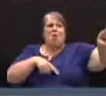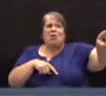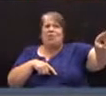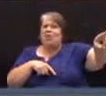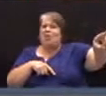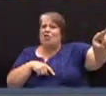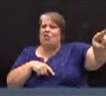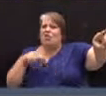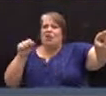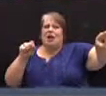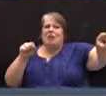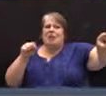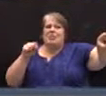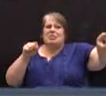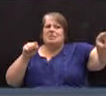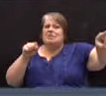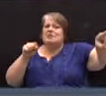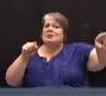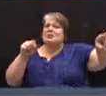Yes.